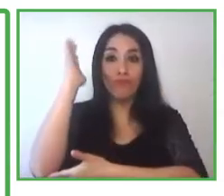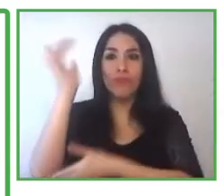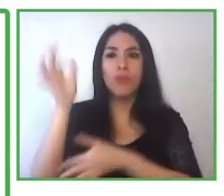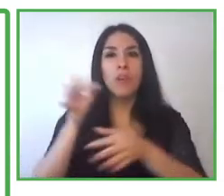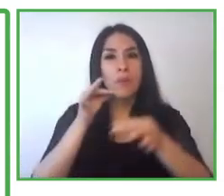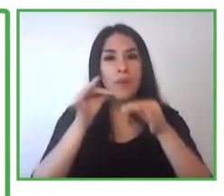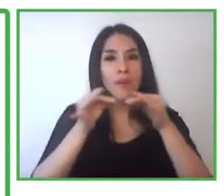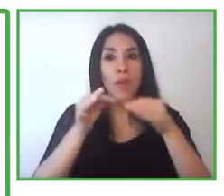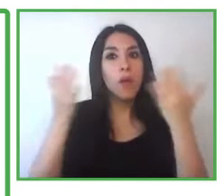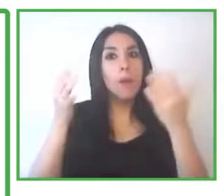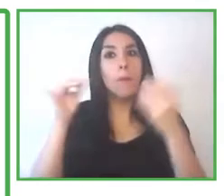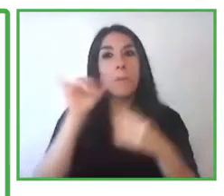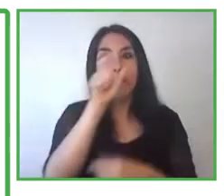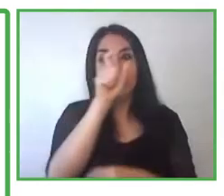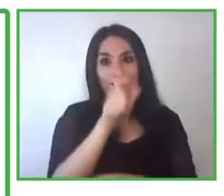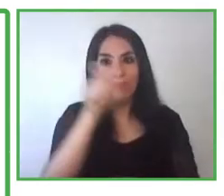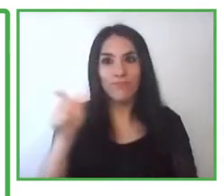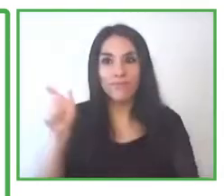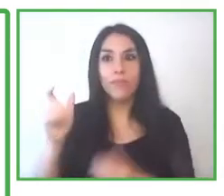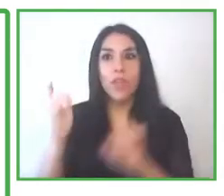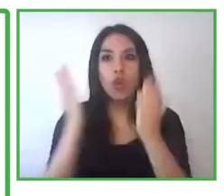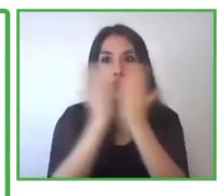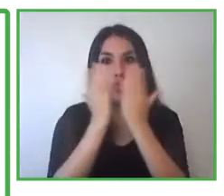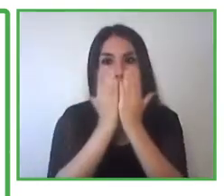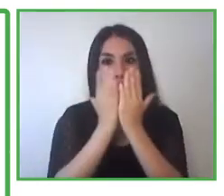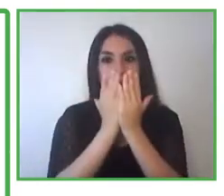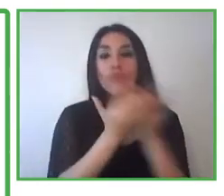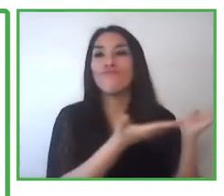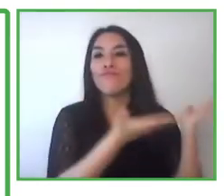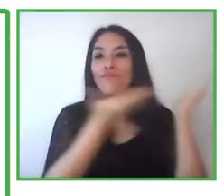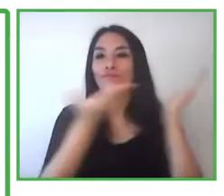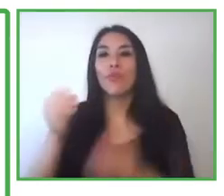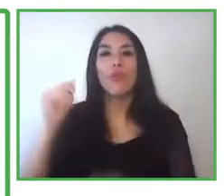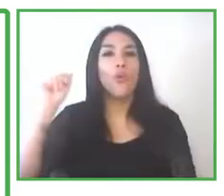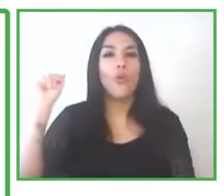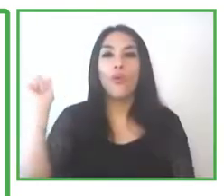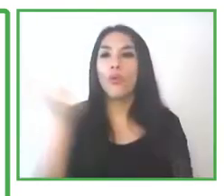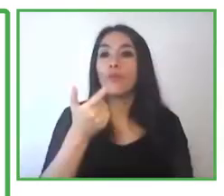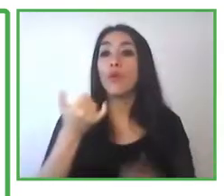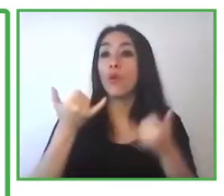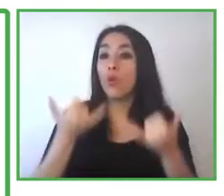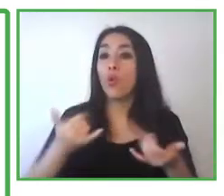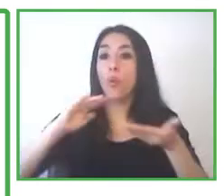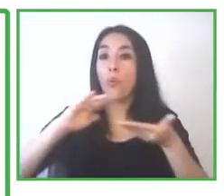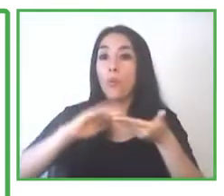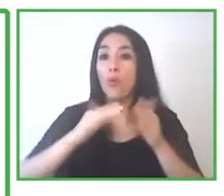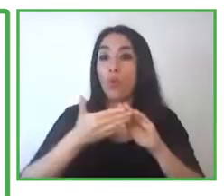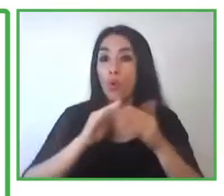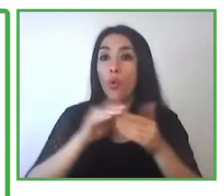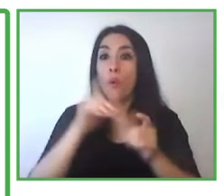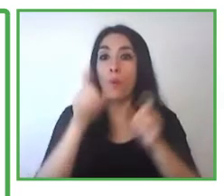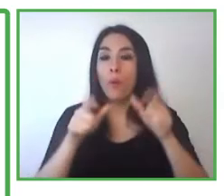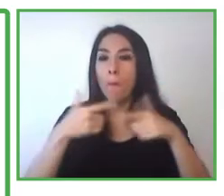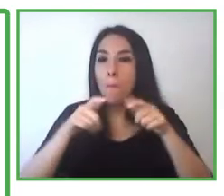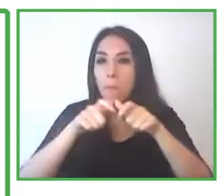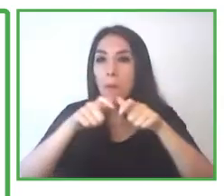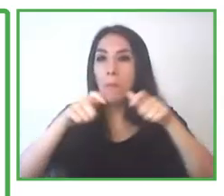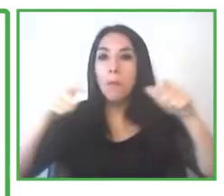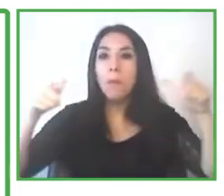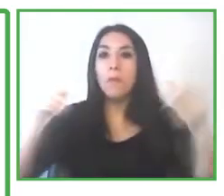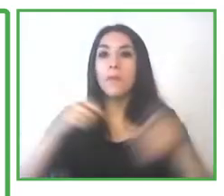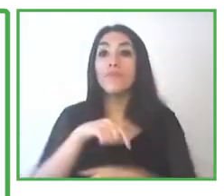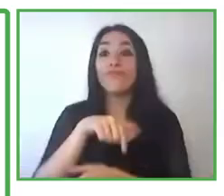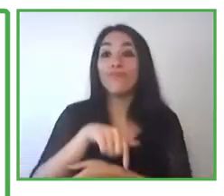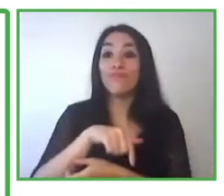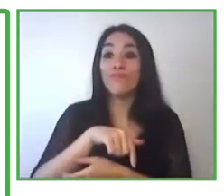of the Zero Project Impact Transfer, a community which grows every year and has been changing the world of disabilities with